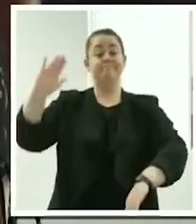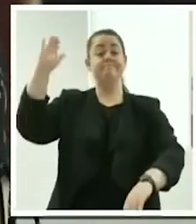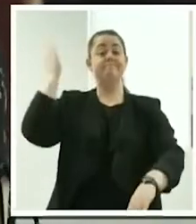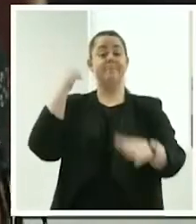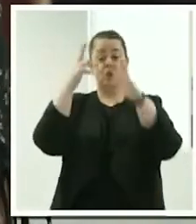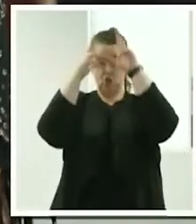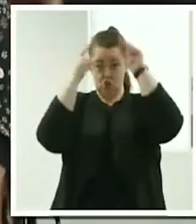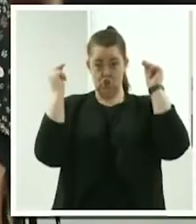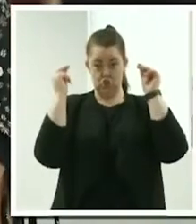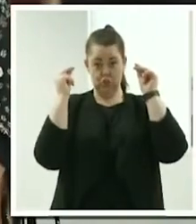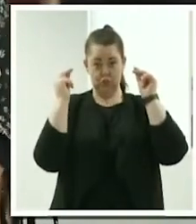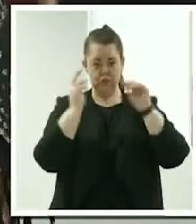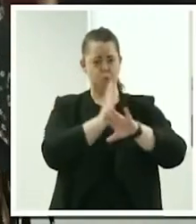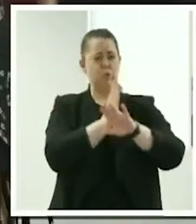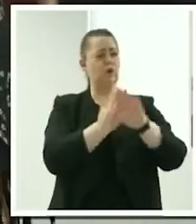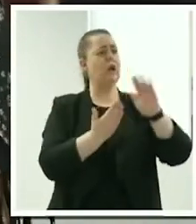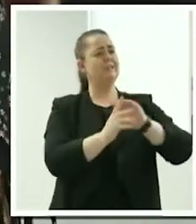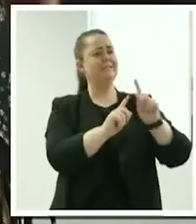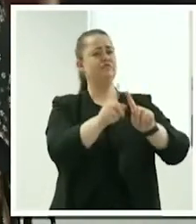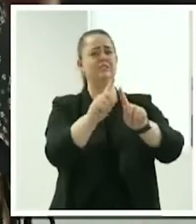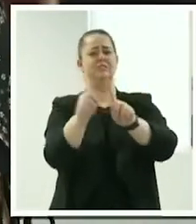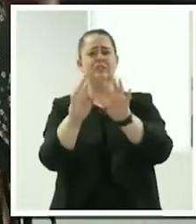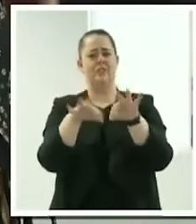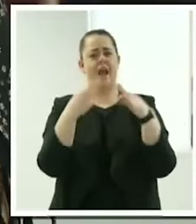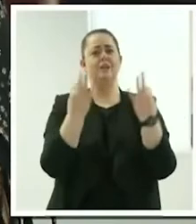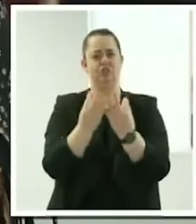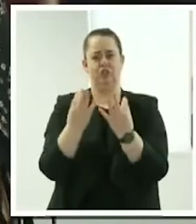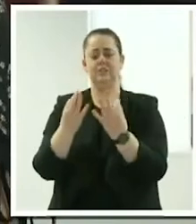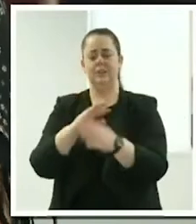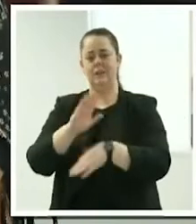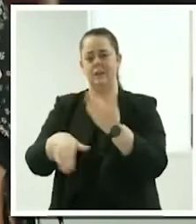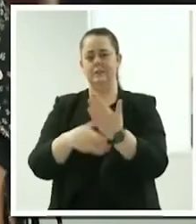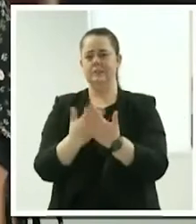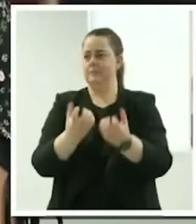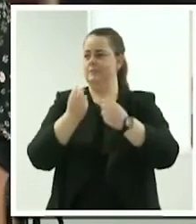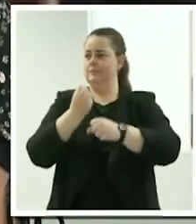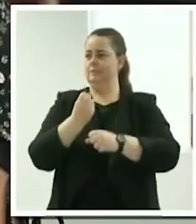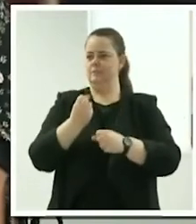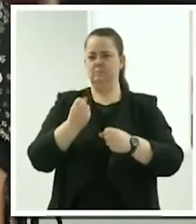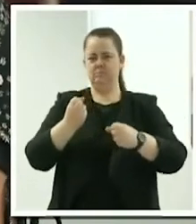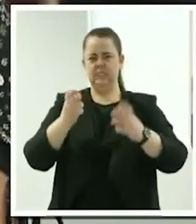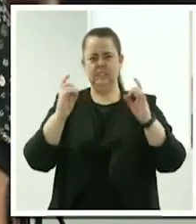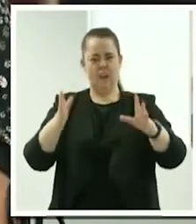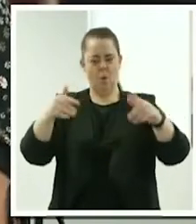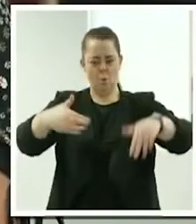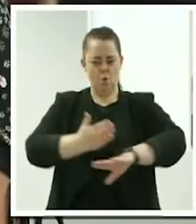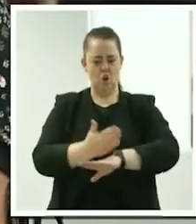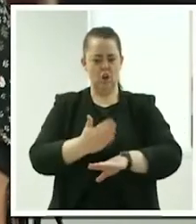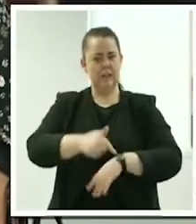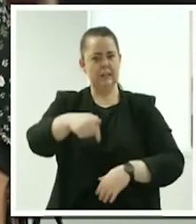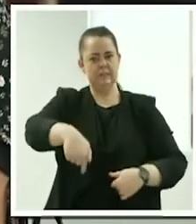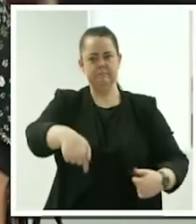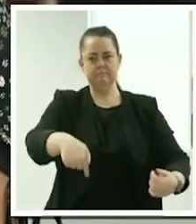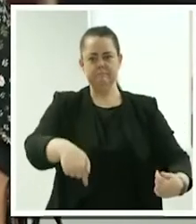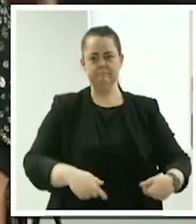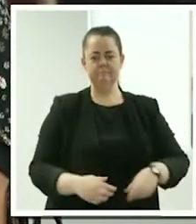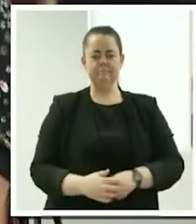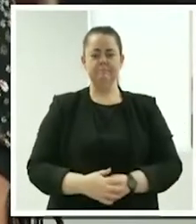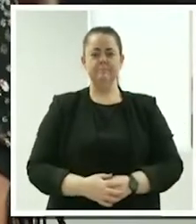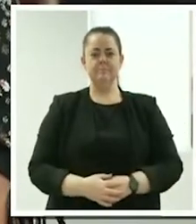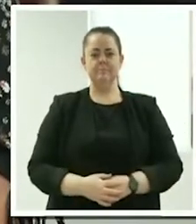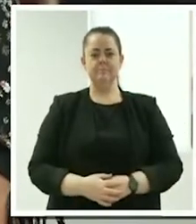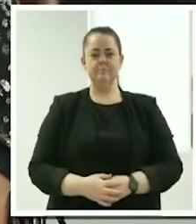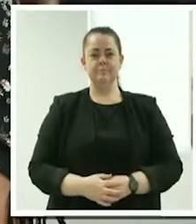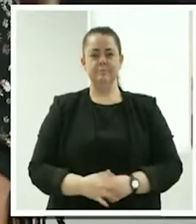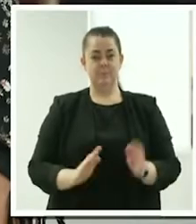up until I come to work for Mabel. And I found, number one, the pay